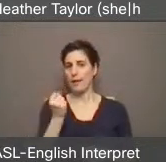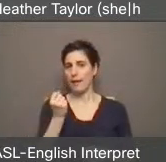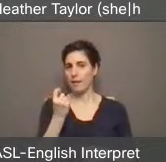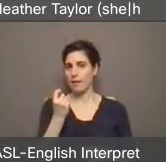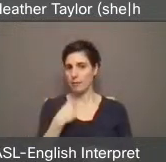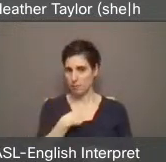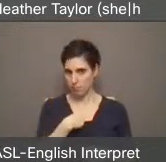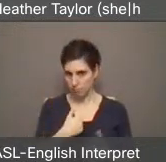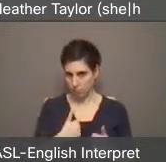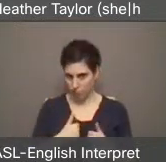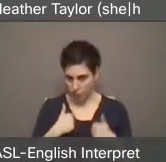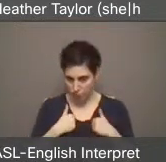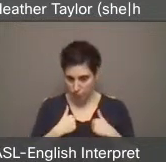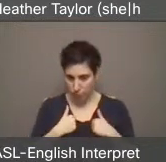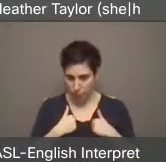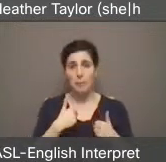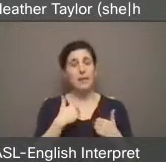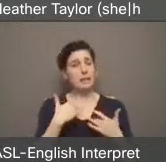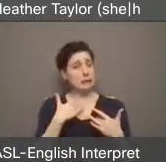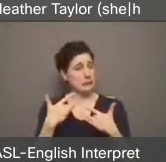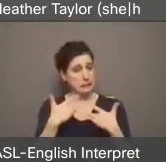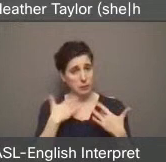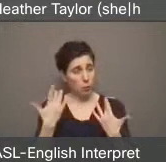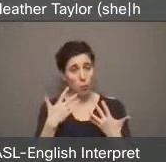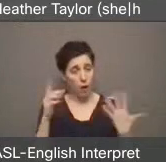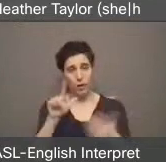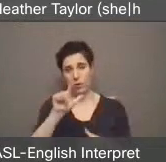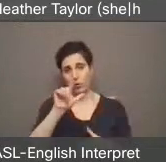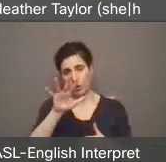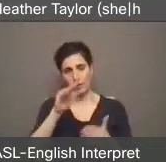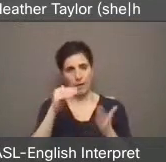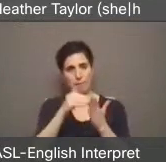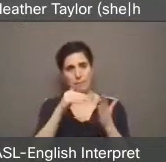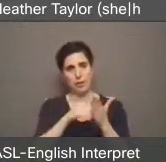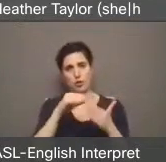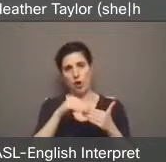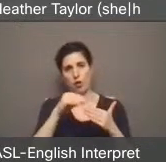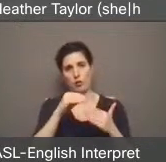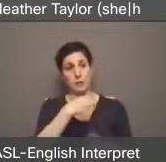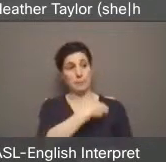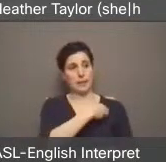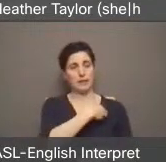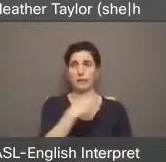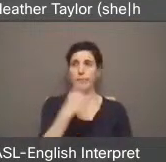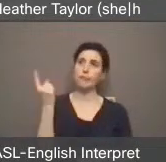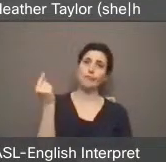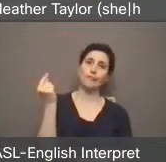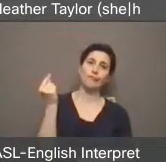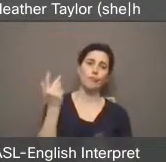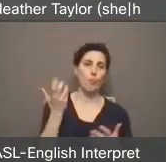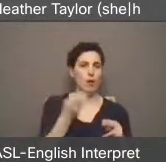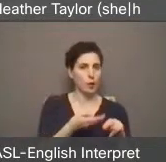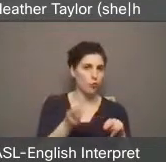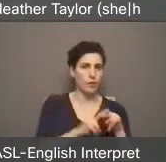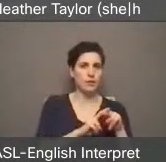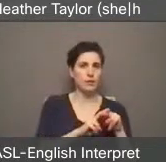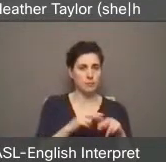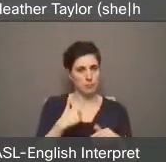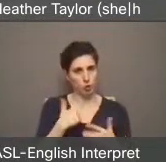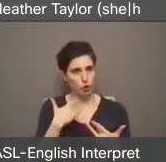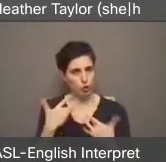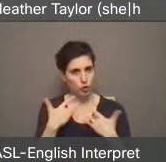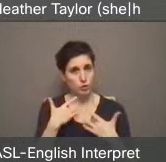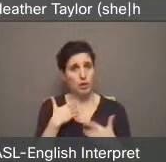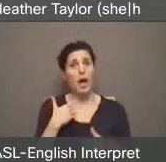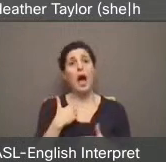to you today because I'm concerned about the $25 million budget increase request of the Toronto Police Service. I'm asking this committee to reject